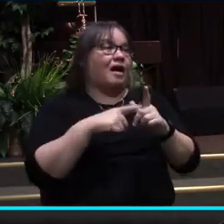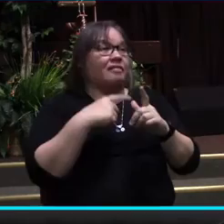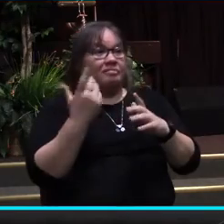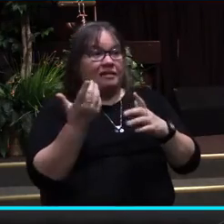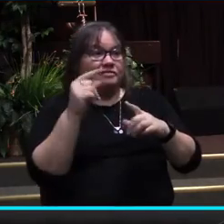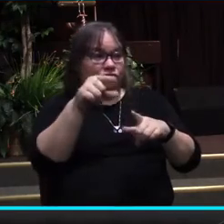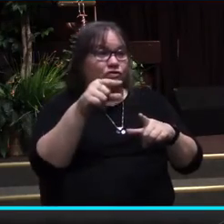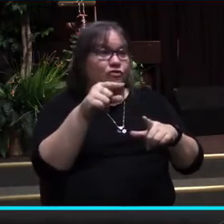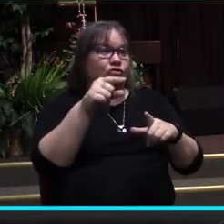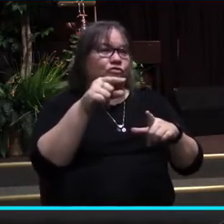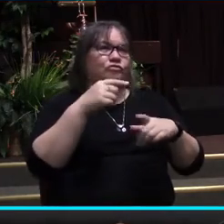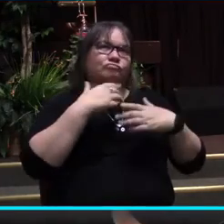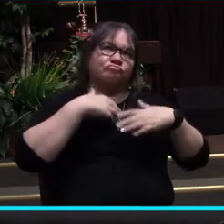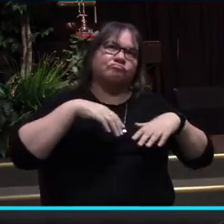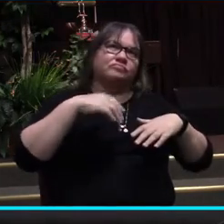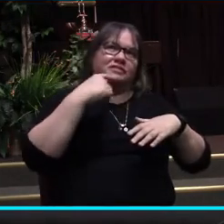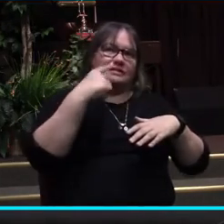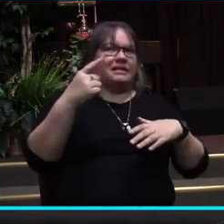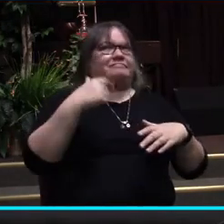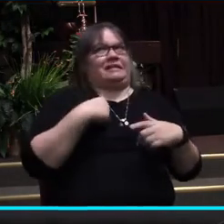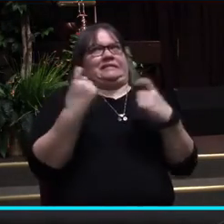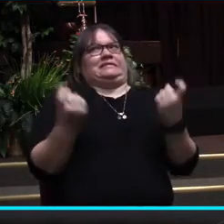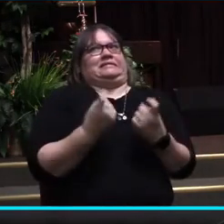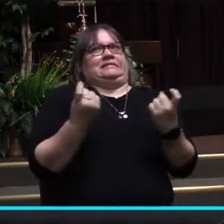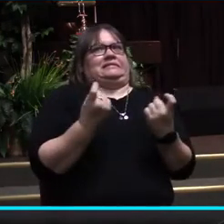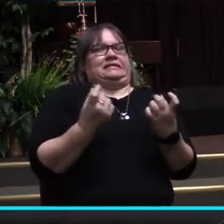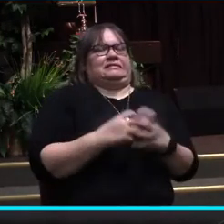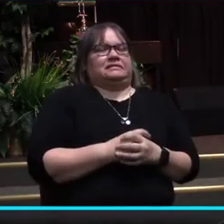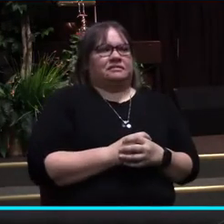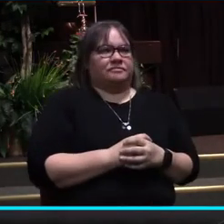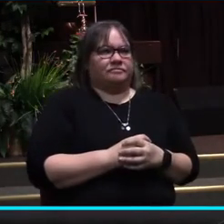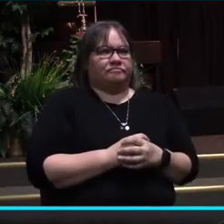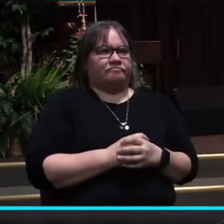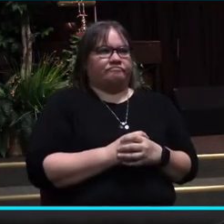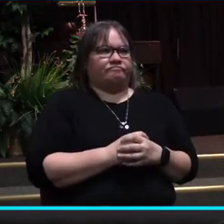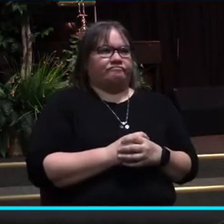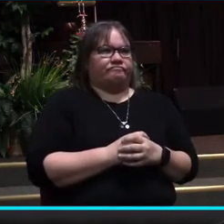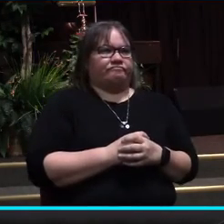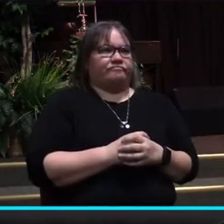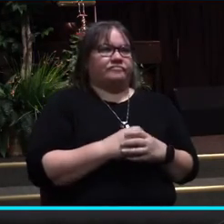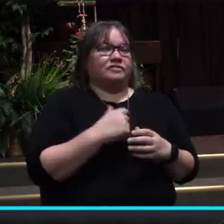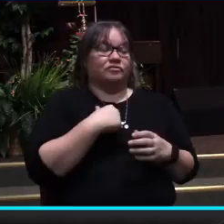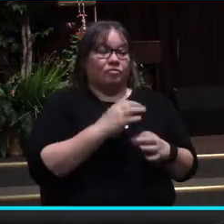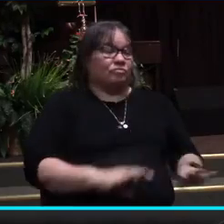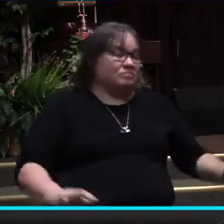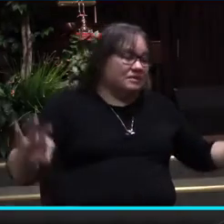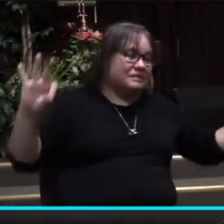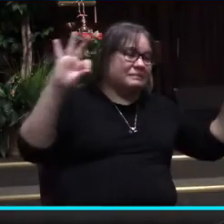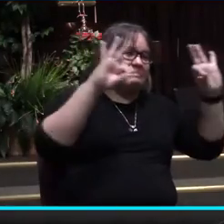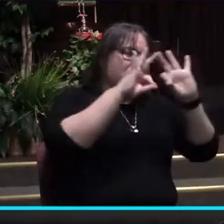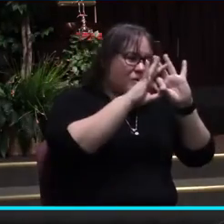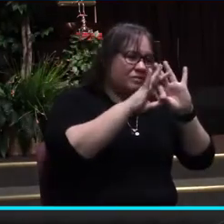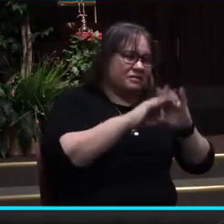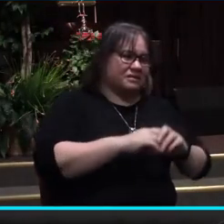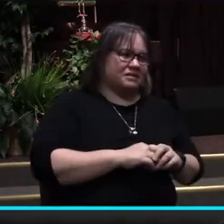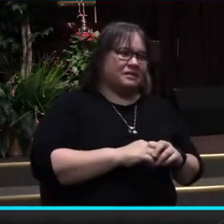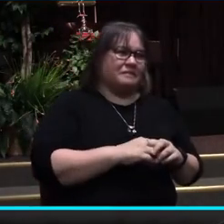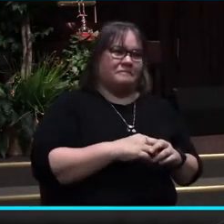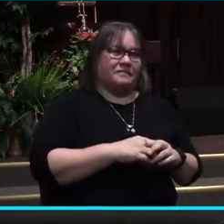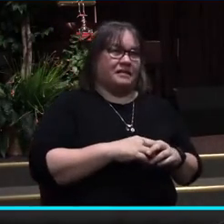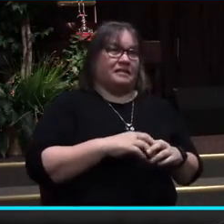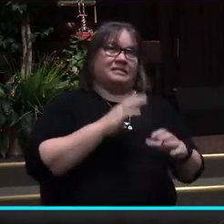have violated God's standard. So it becomes critical to know what is